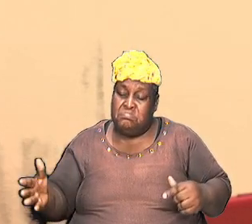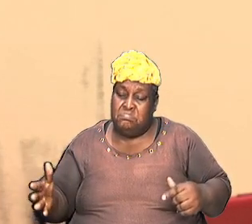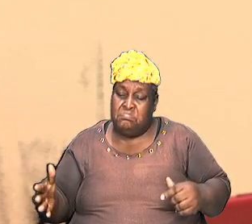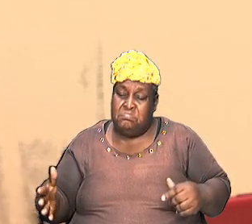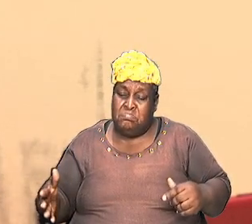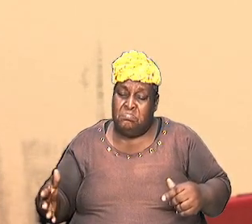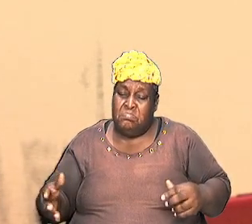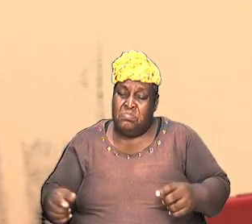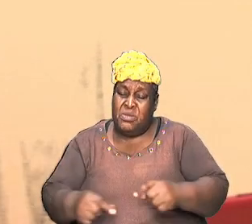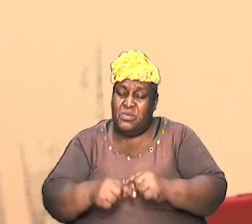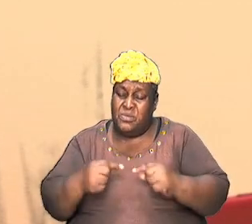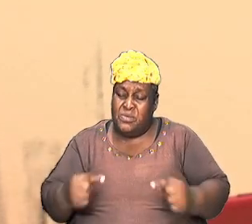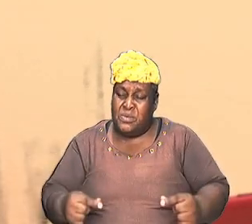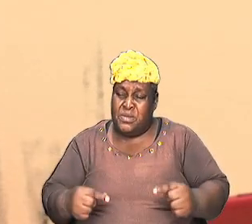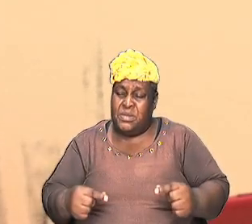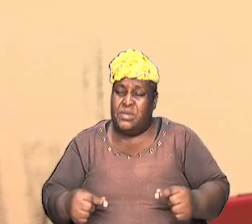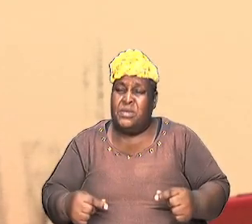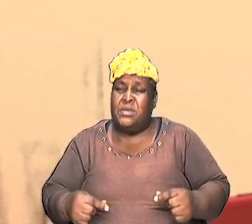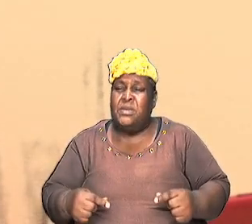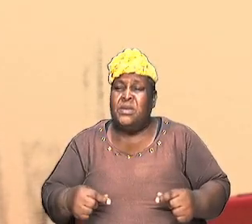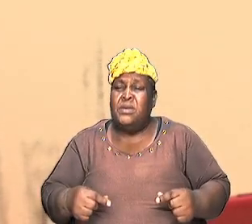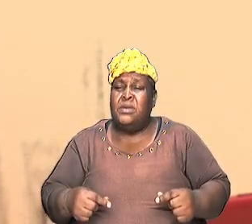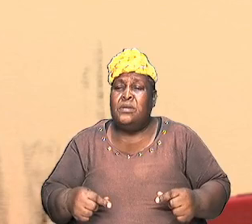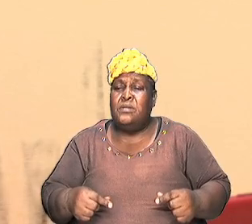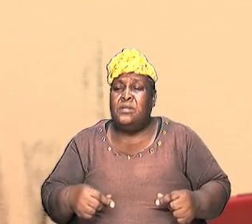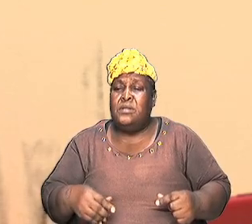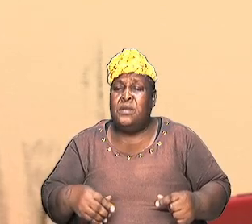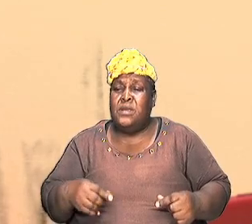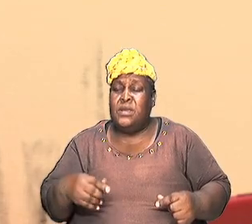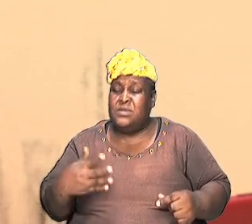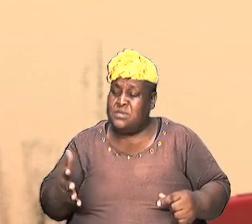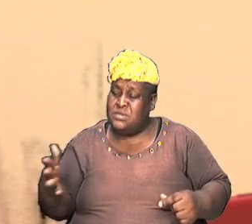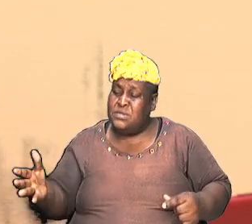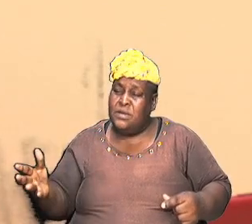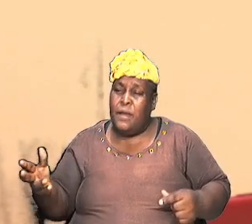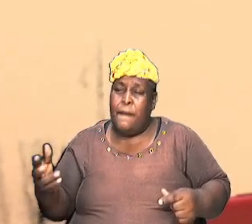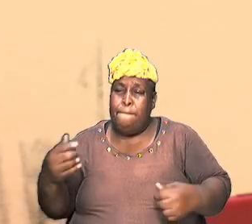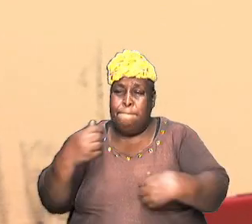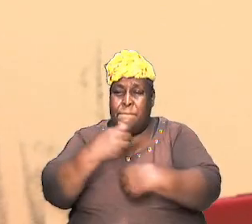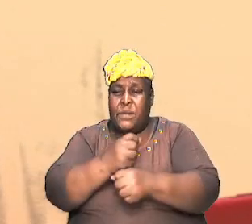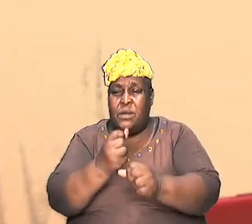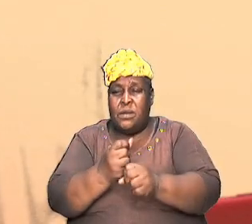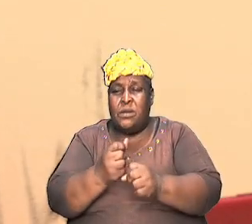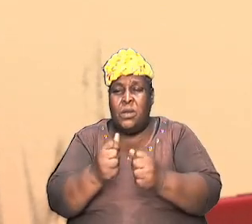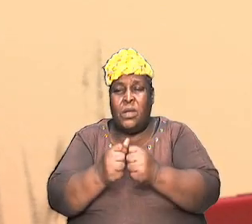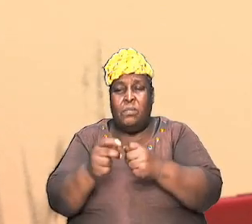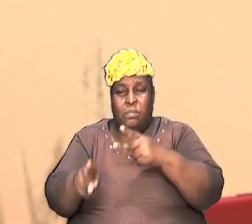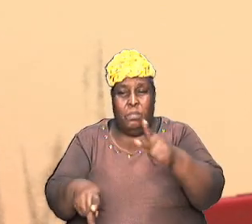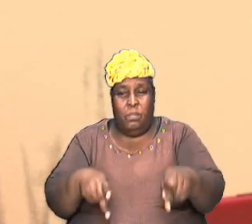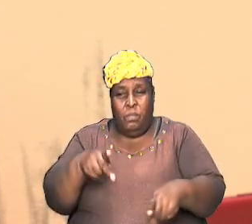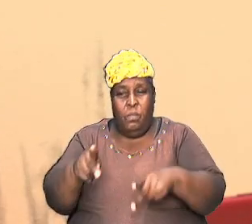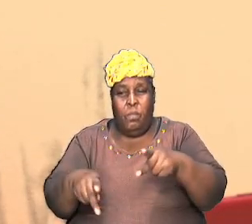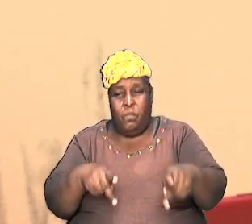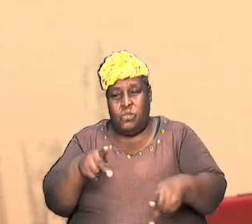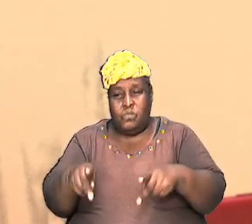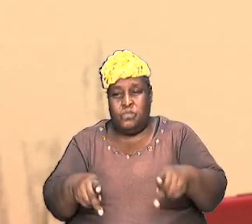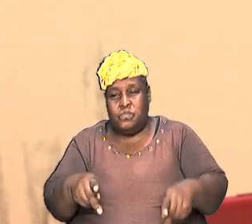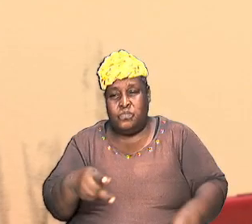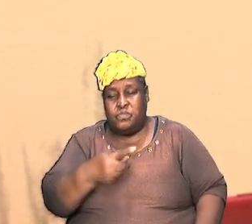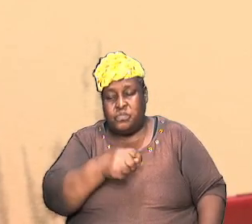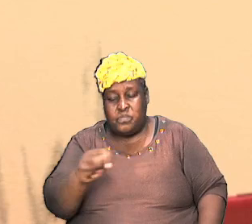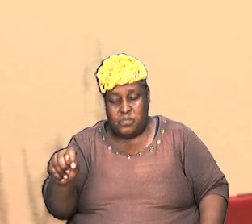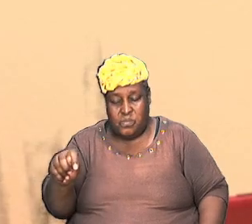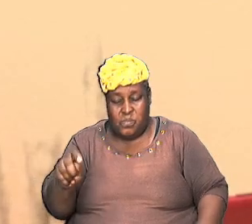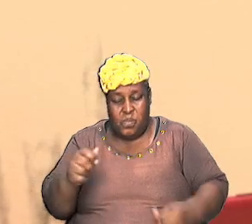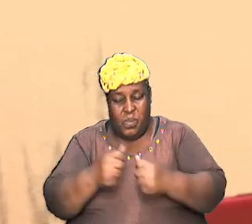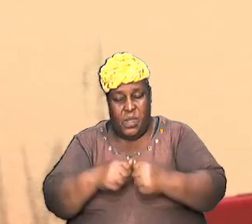efforts are being made by folks with nefarious intentions.